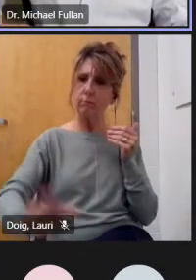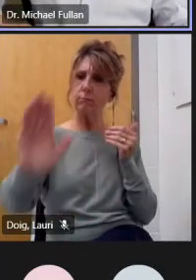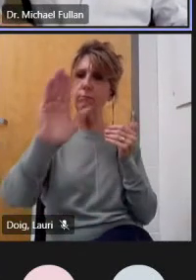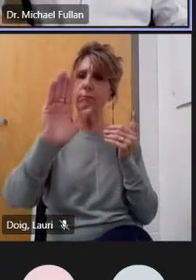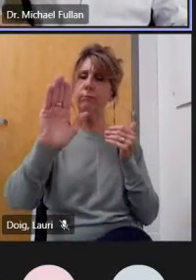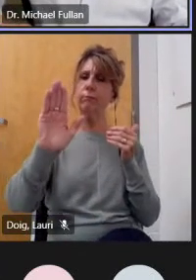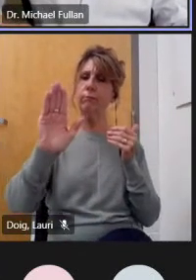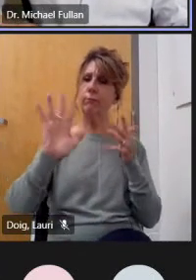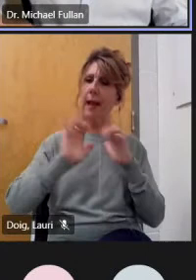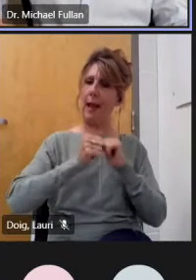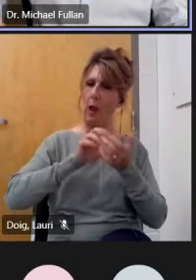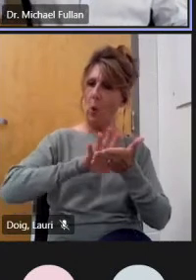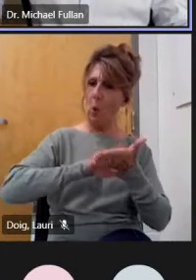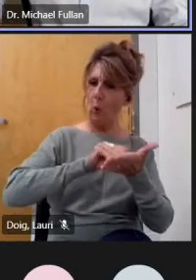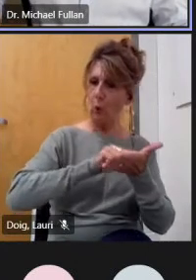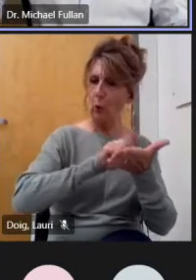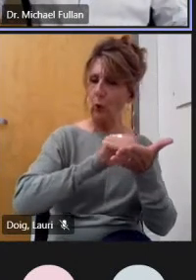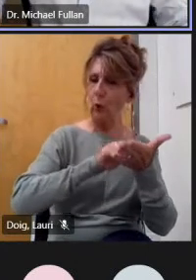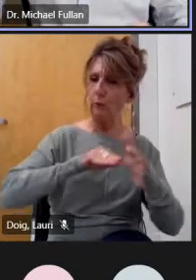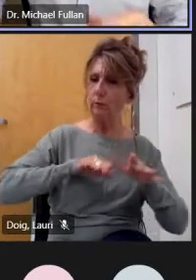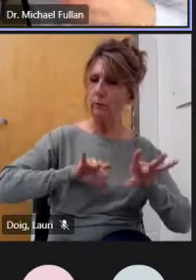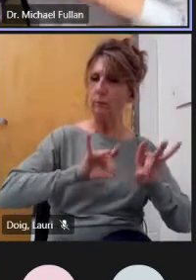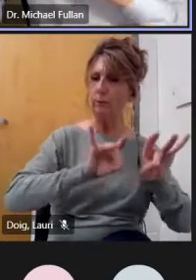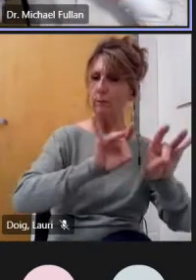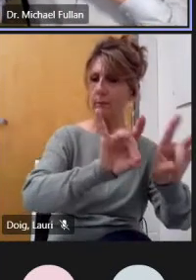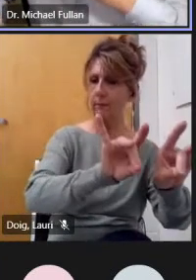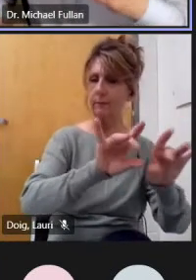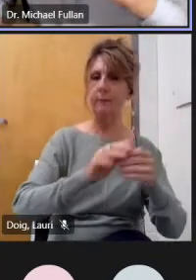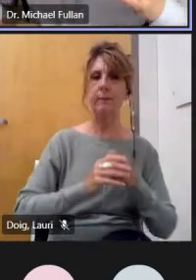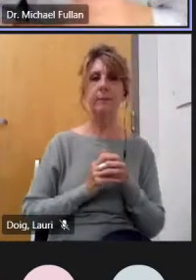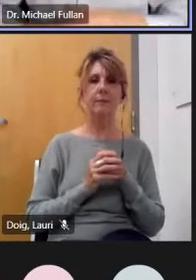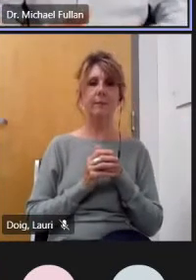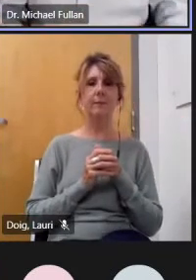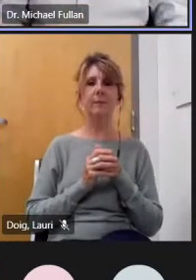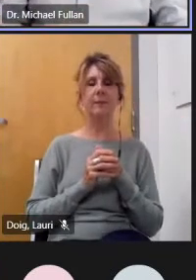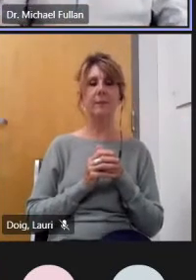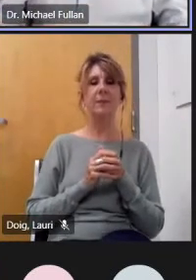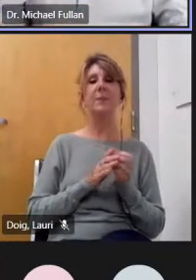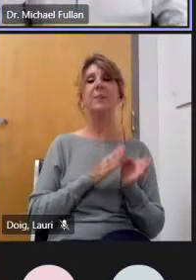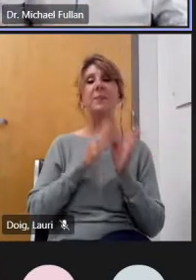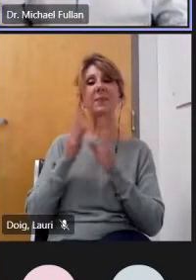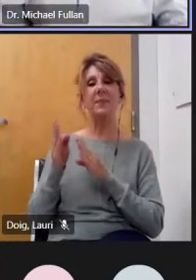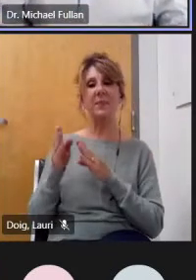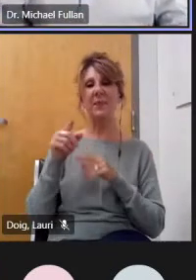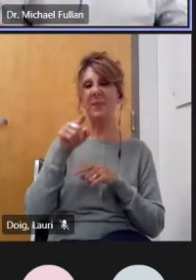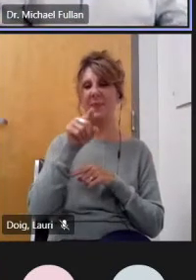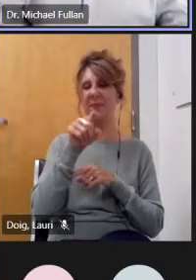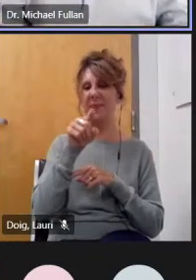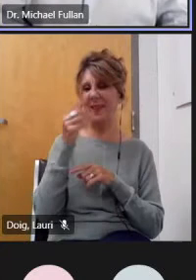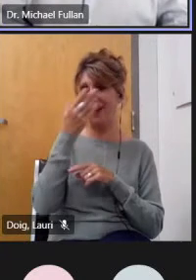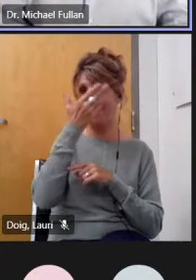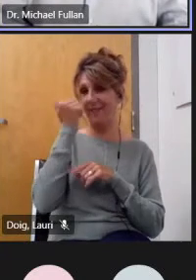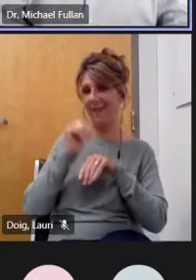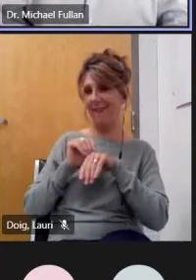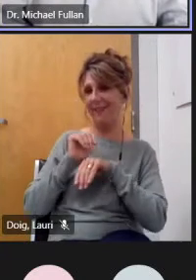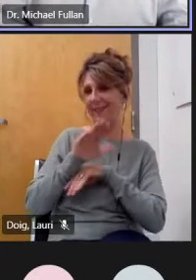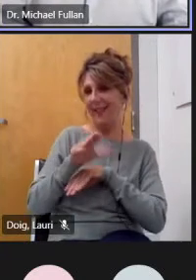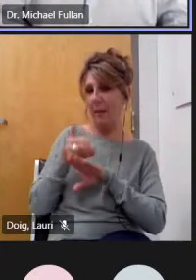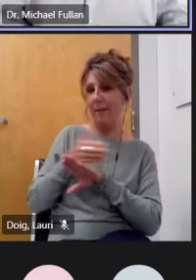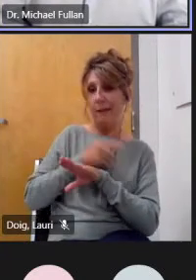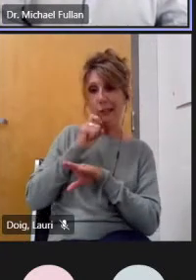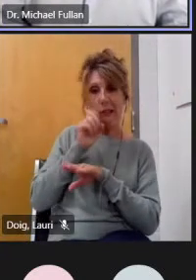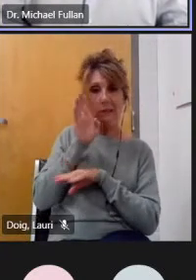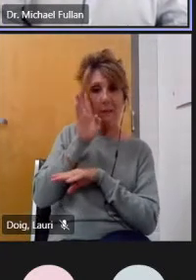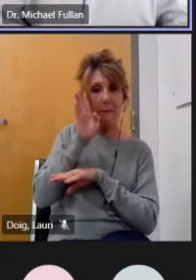also because of your group i was uh on this deck i just actually don't have this slide because i didn't send it in advance i just made it up